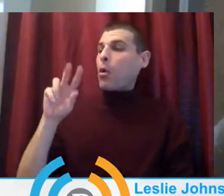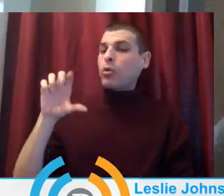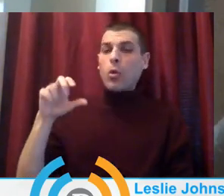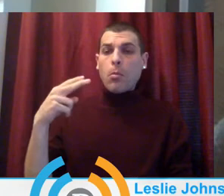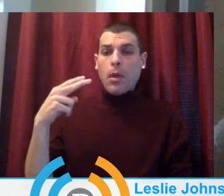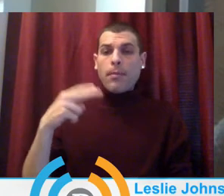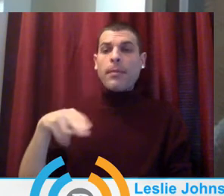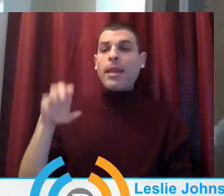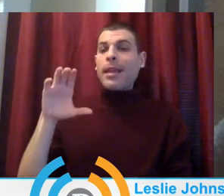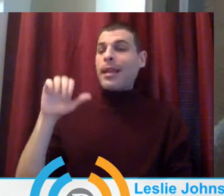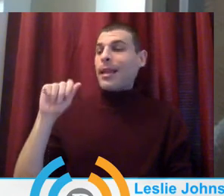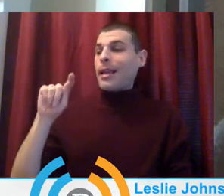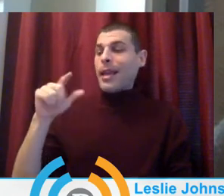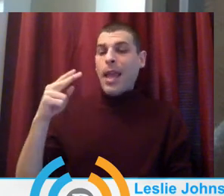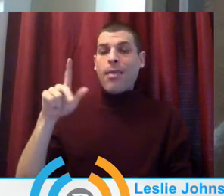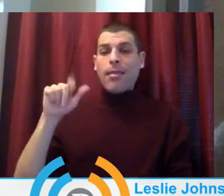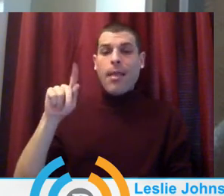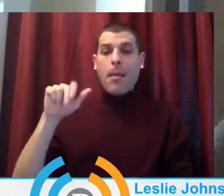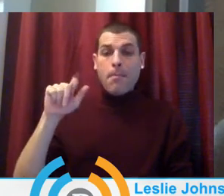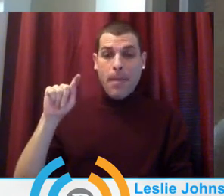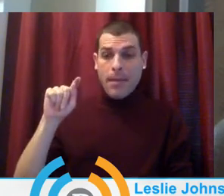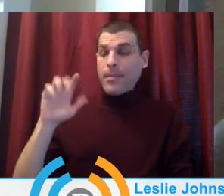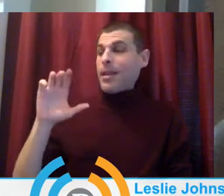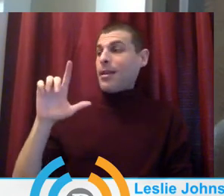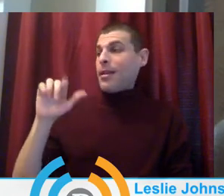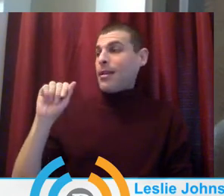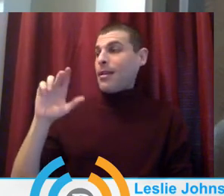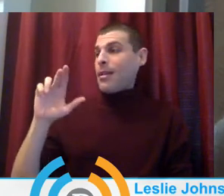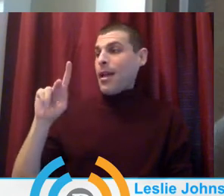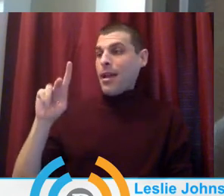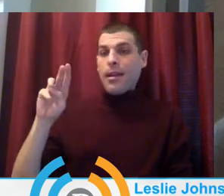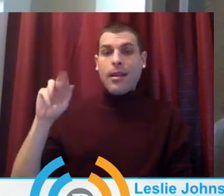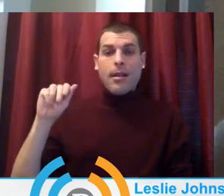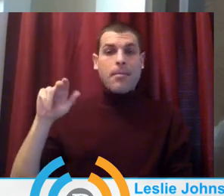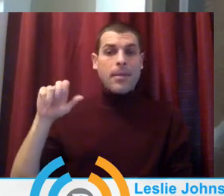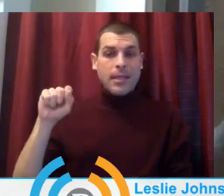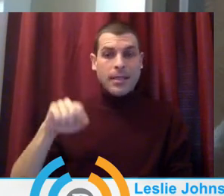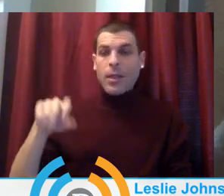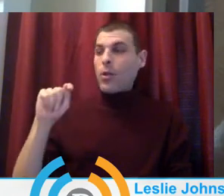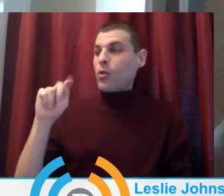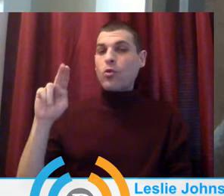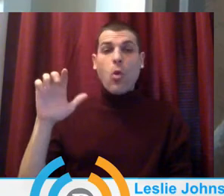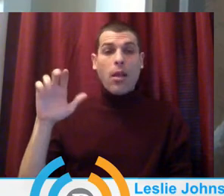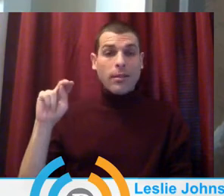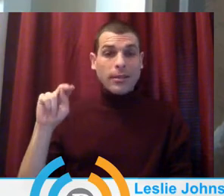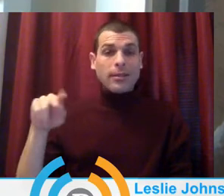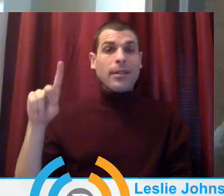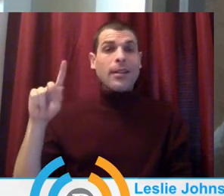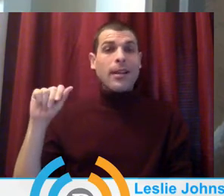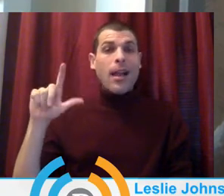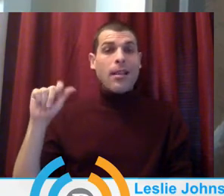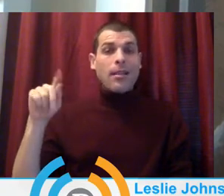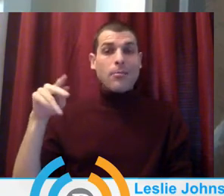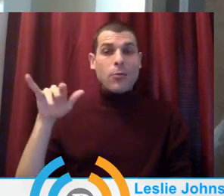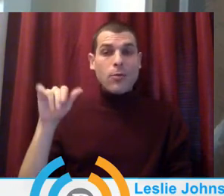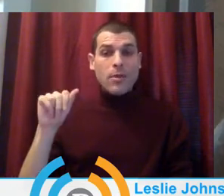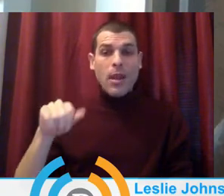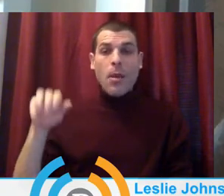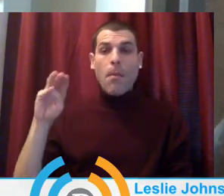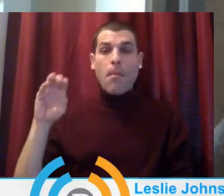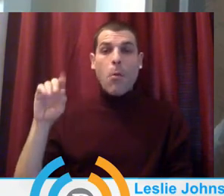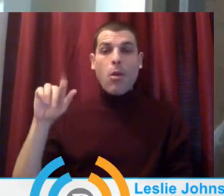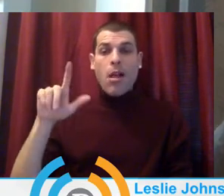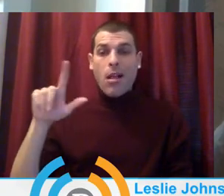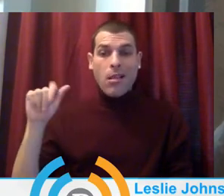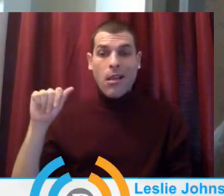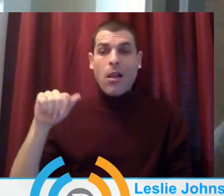Tualatin, Kalapuya, and Malala, the Wasco, Kalitz, and many other indigenous people, all of whom have